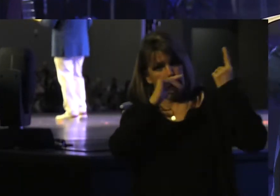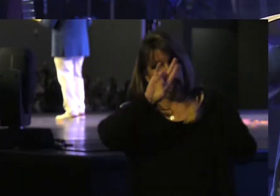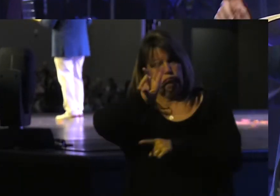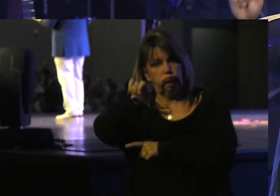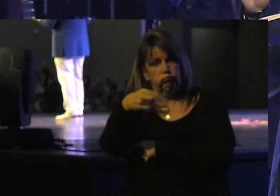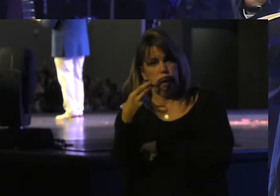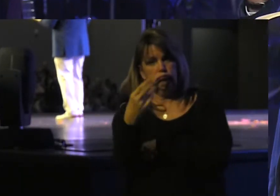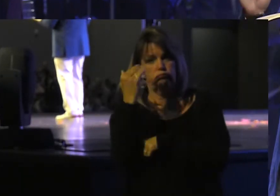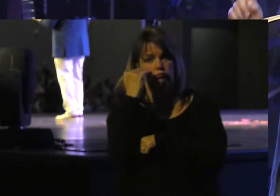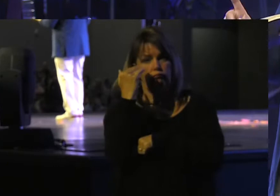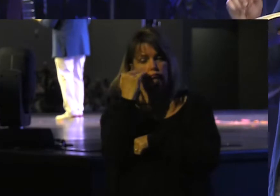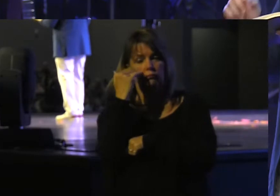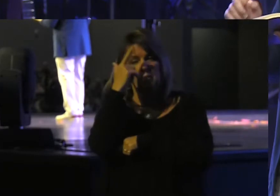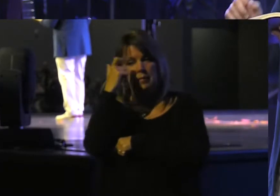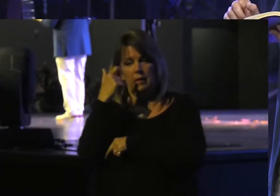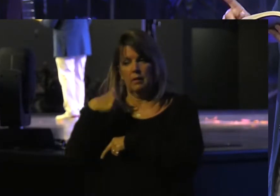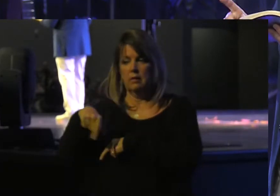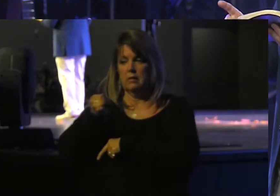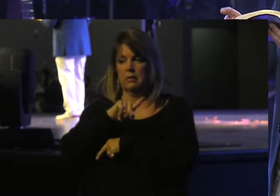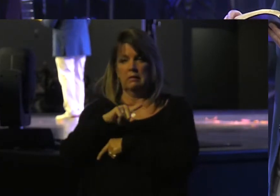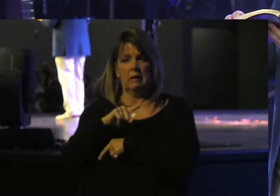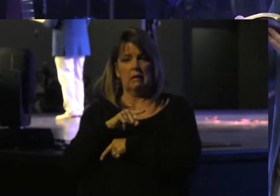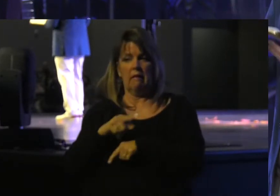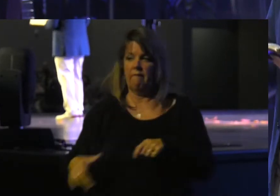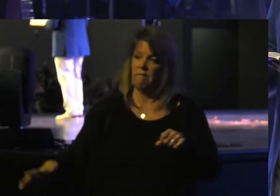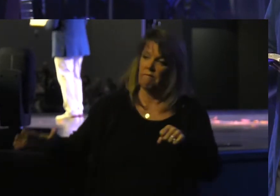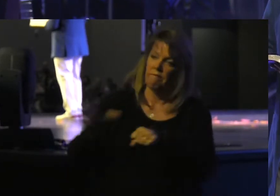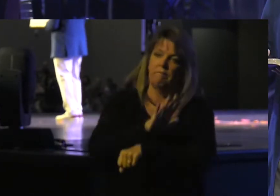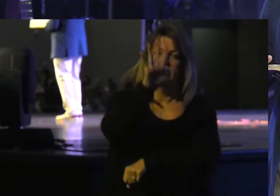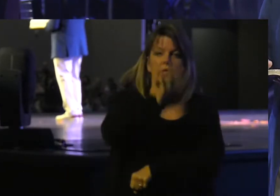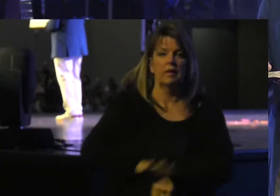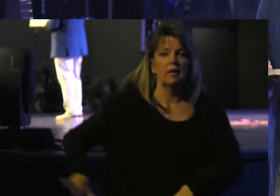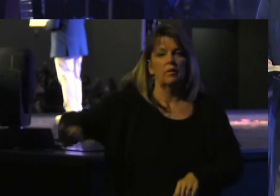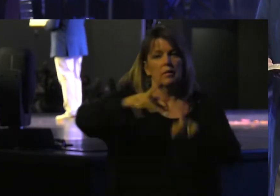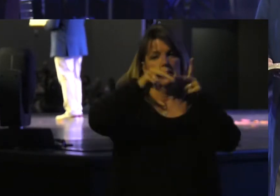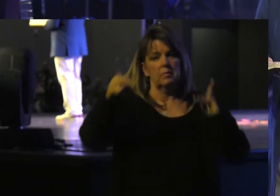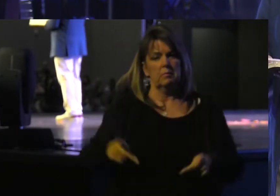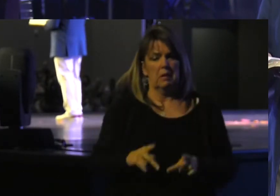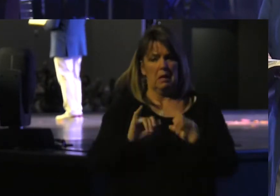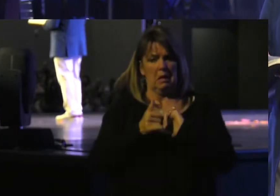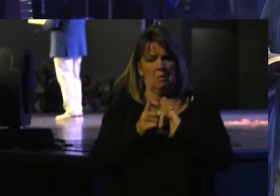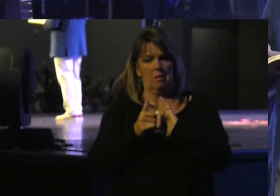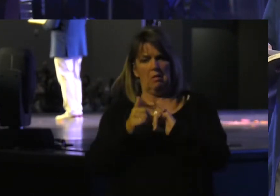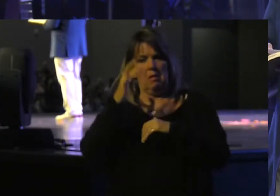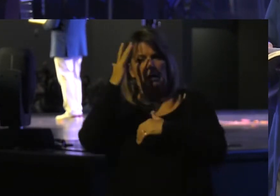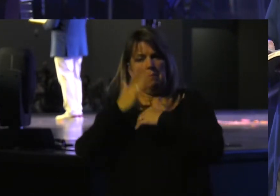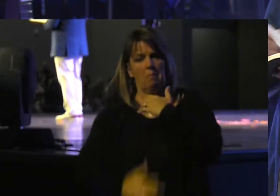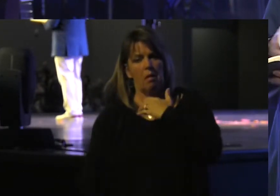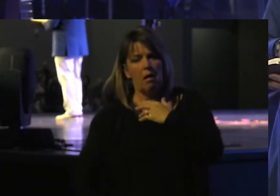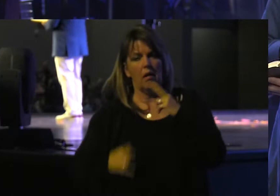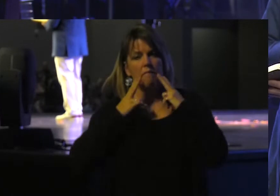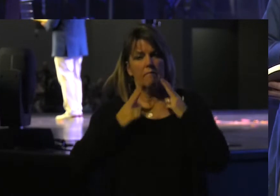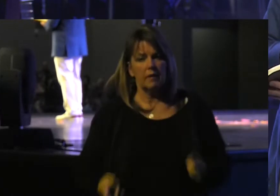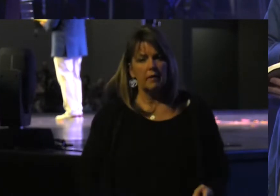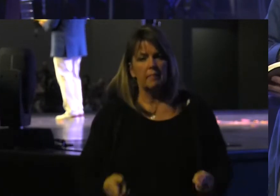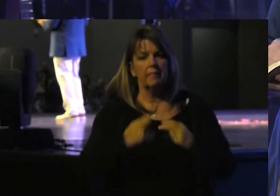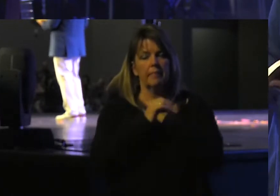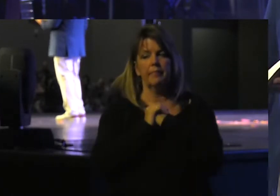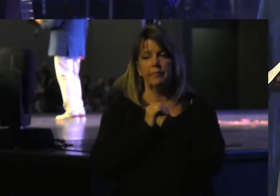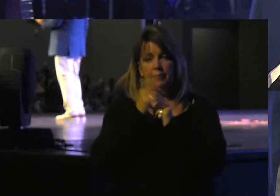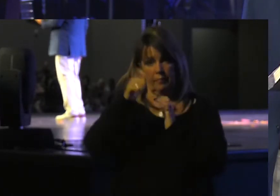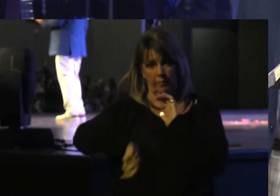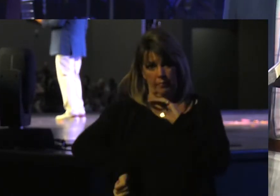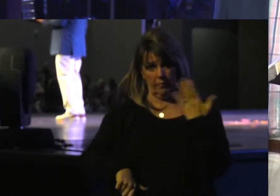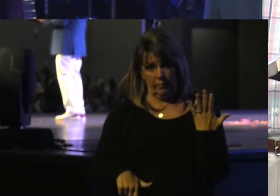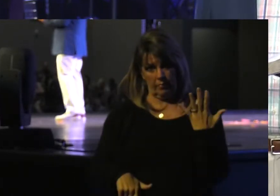And because they have filled this place, With the blood of innocence. And have, verse